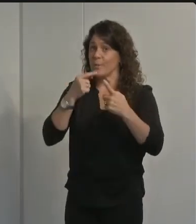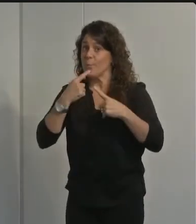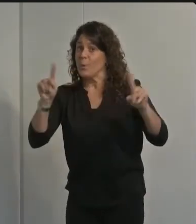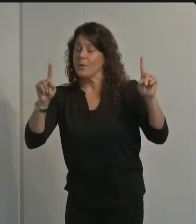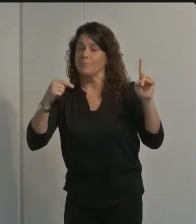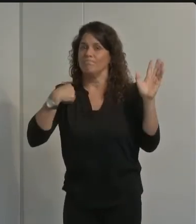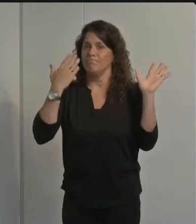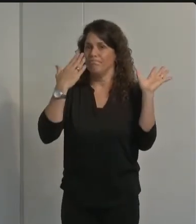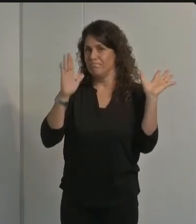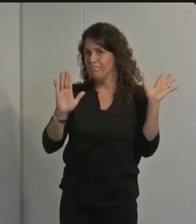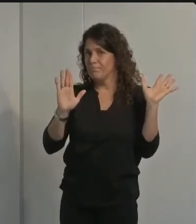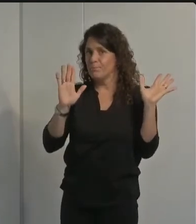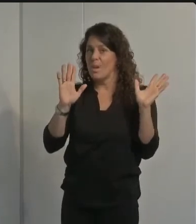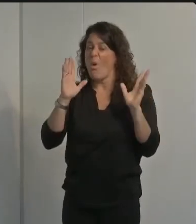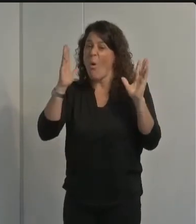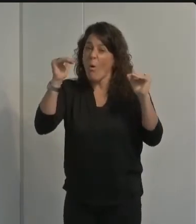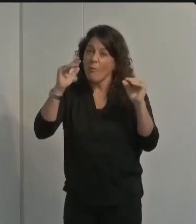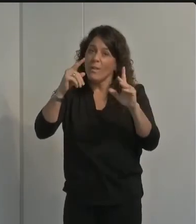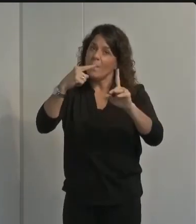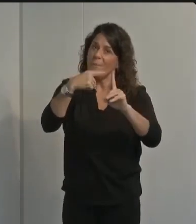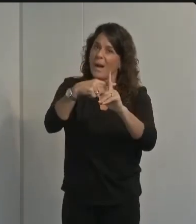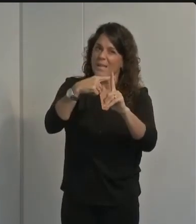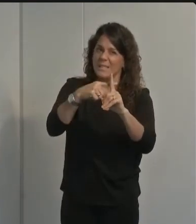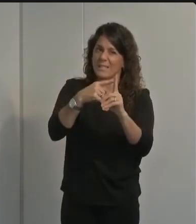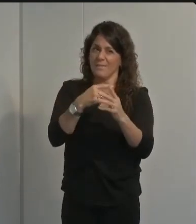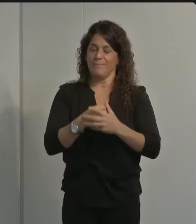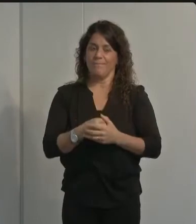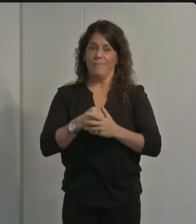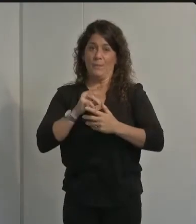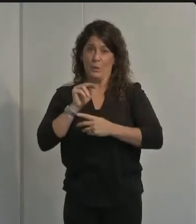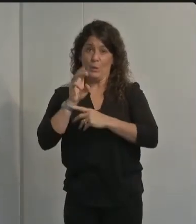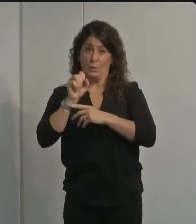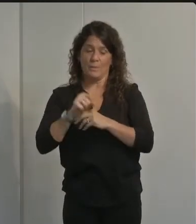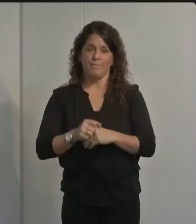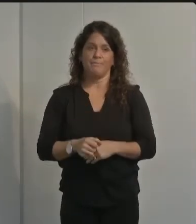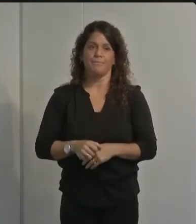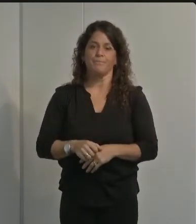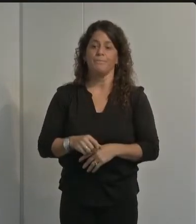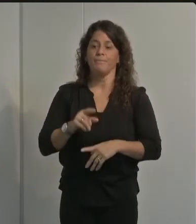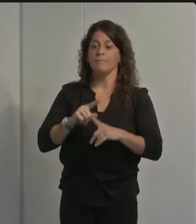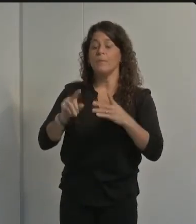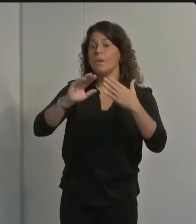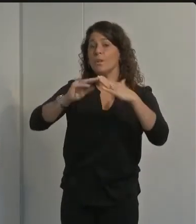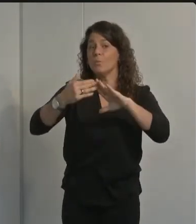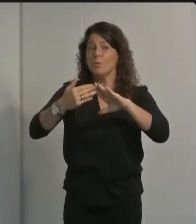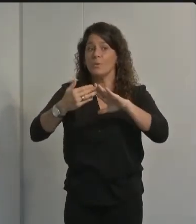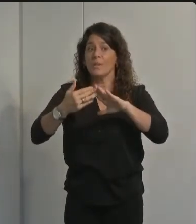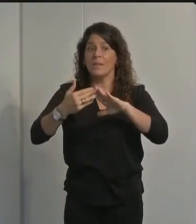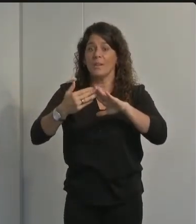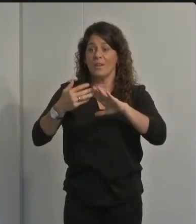different and positive as we experience as a community community-wide during labor day